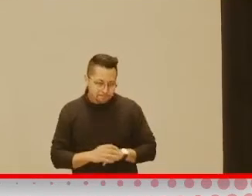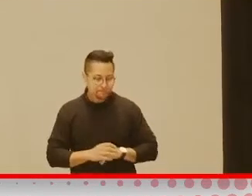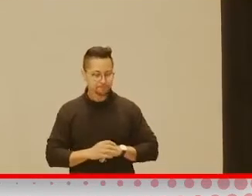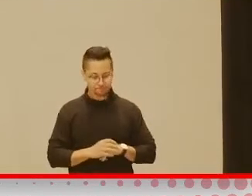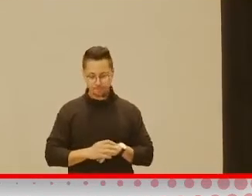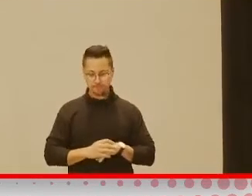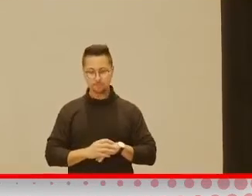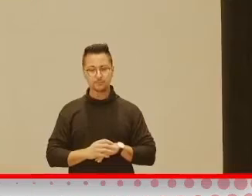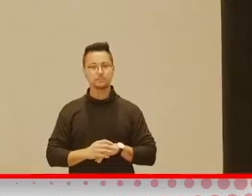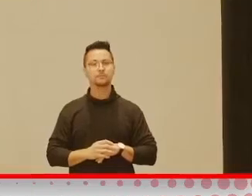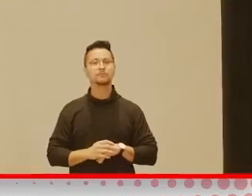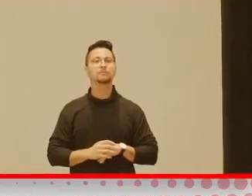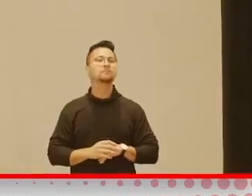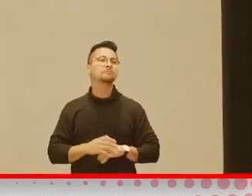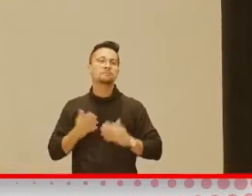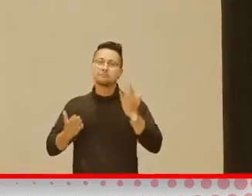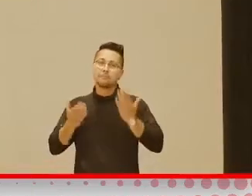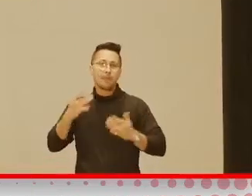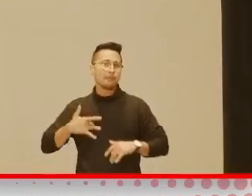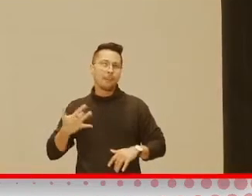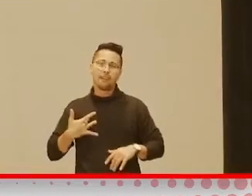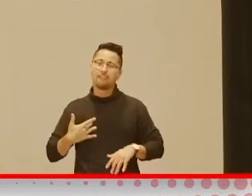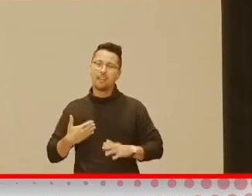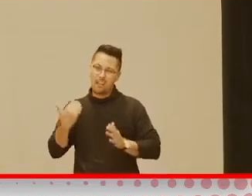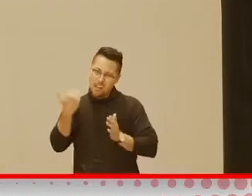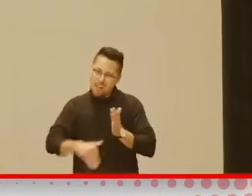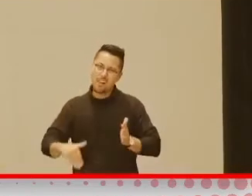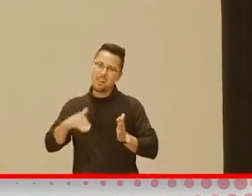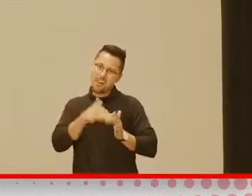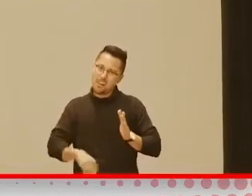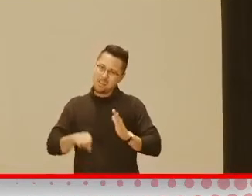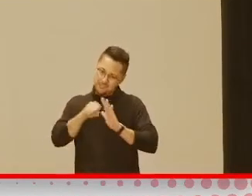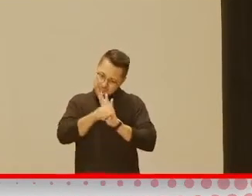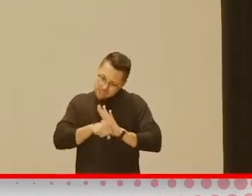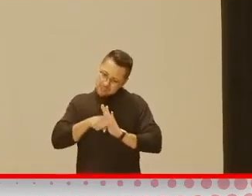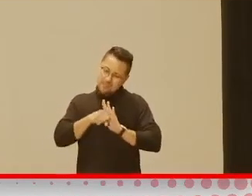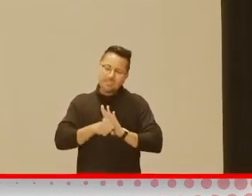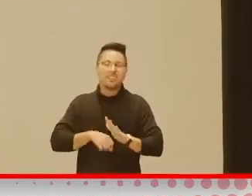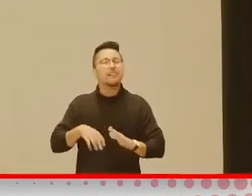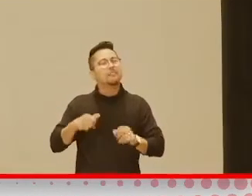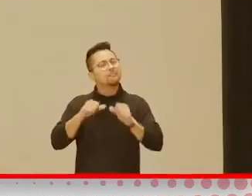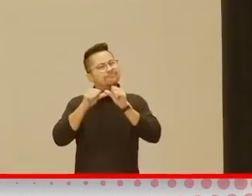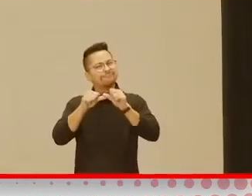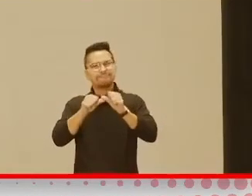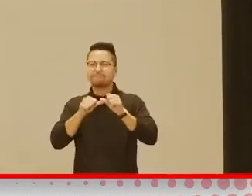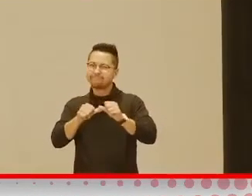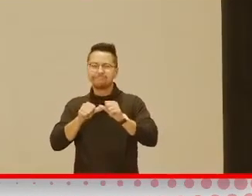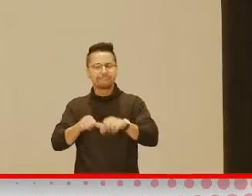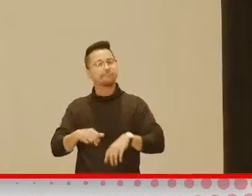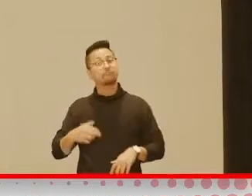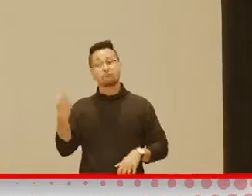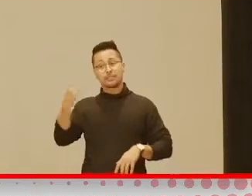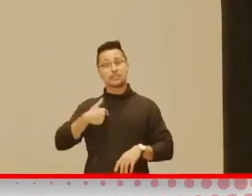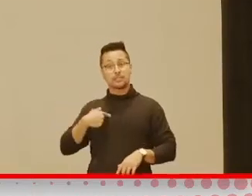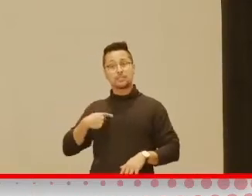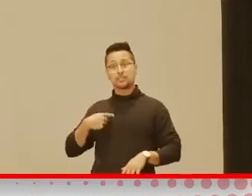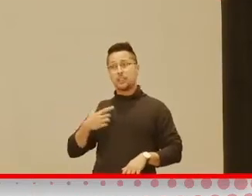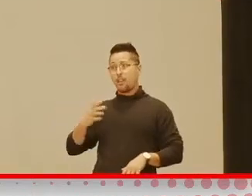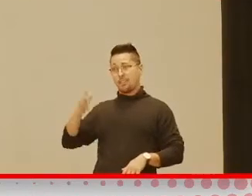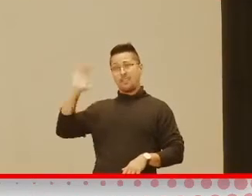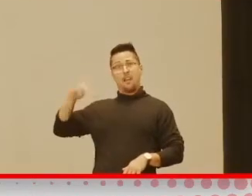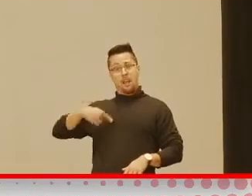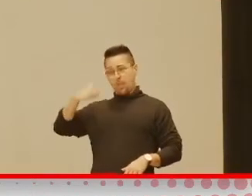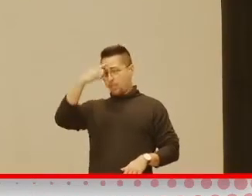even though you feel like you might be talking to yourself, keep on doing it because I promise you, I never thought my son would talk. And then once he was,